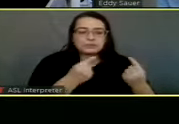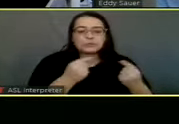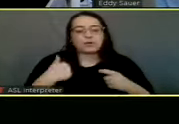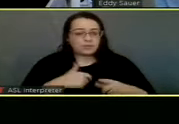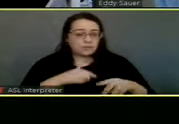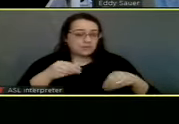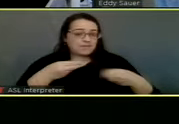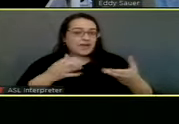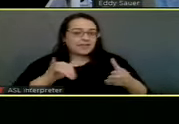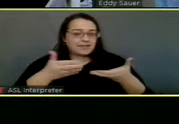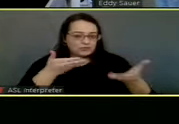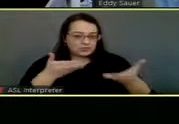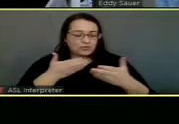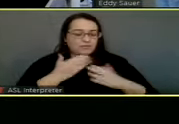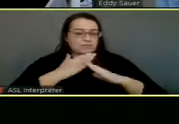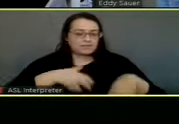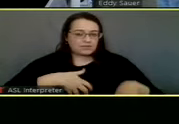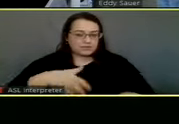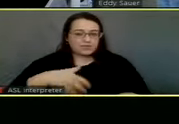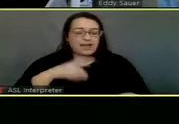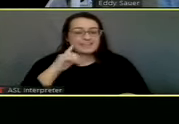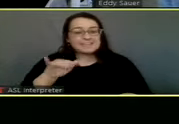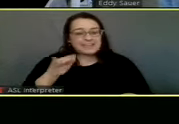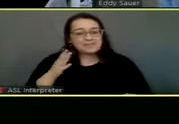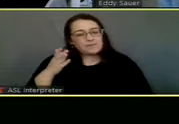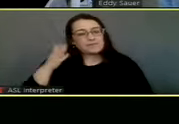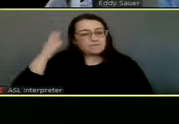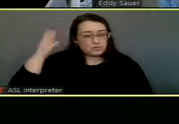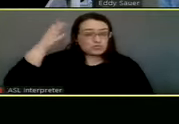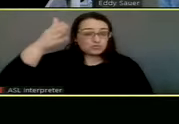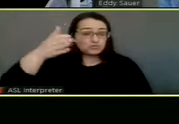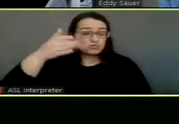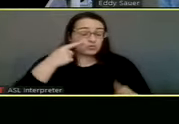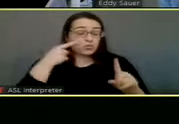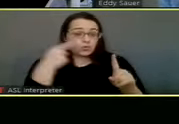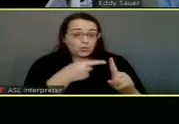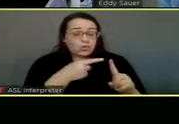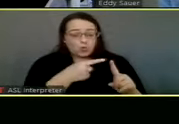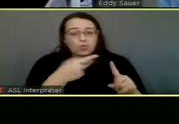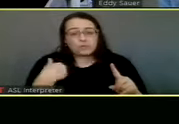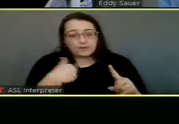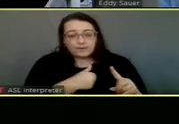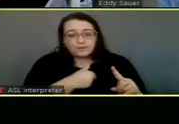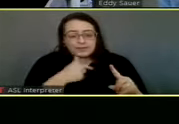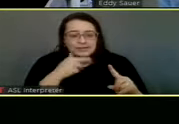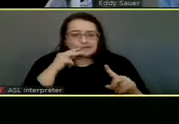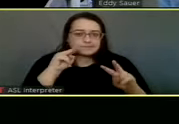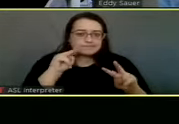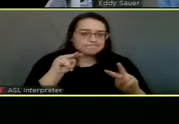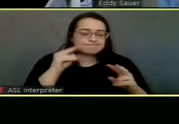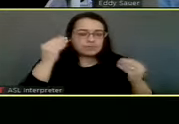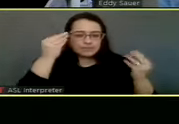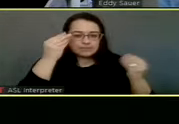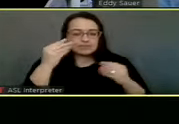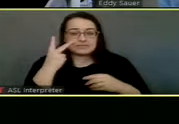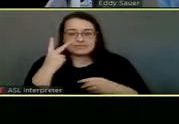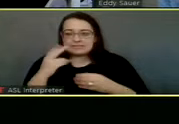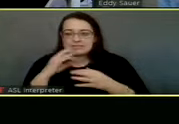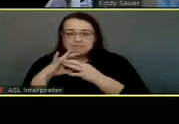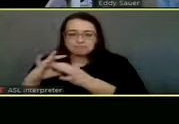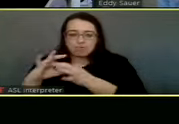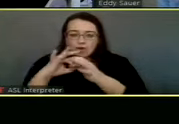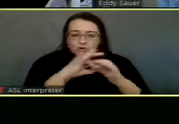So yes, definitely long term. think that's one of the things that we could really look at and see our community partnership